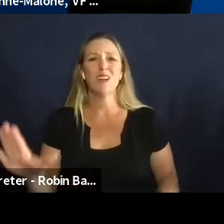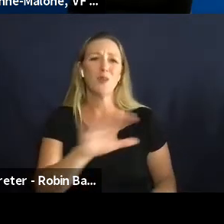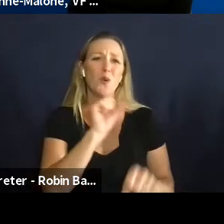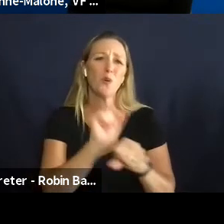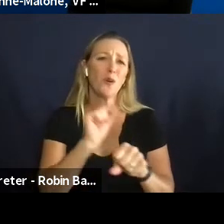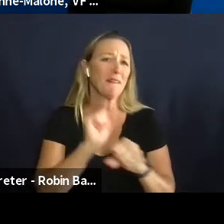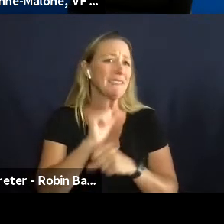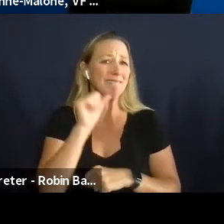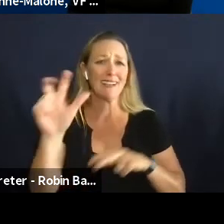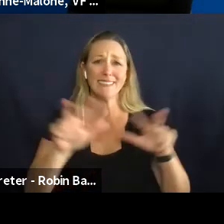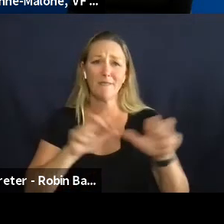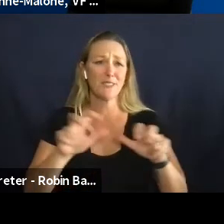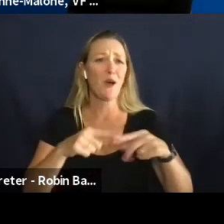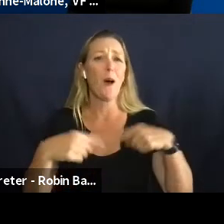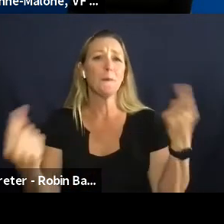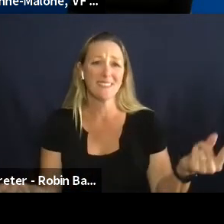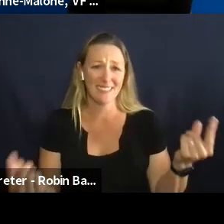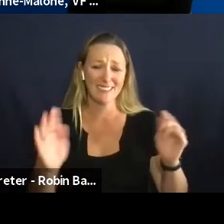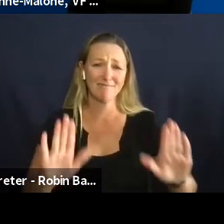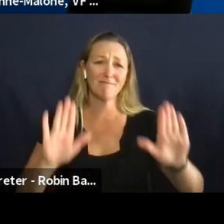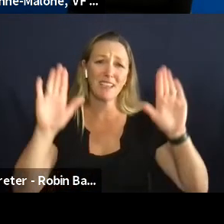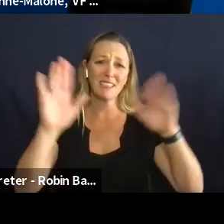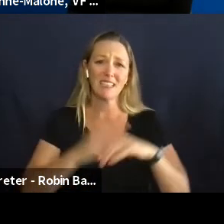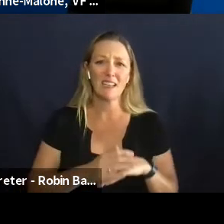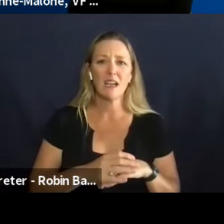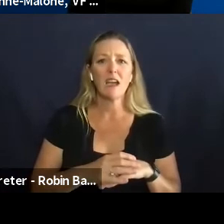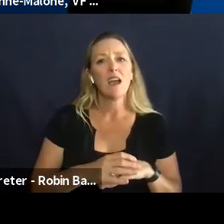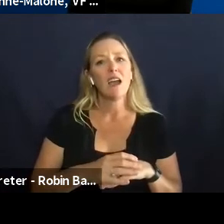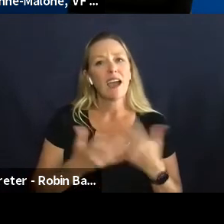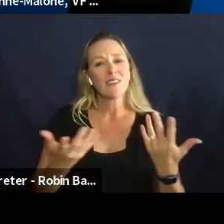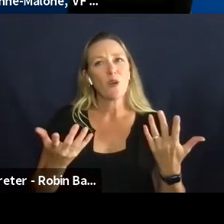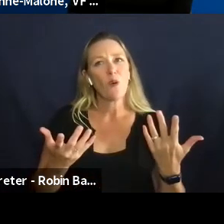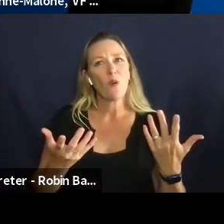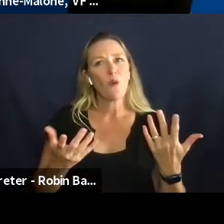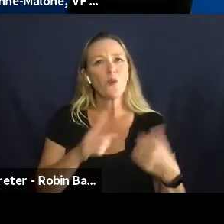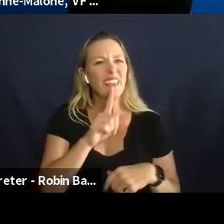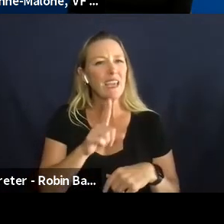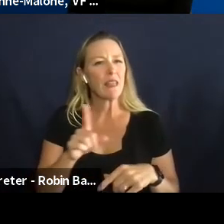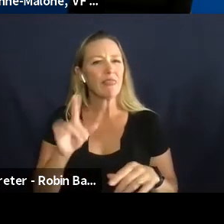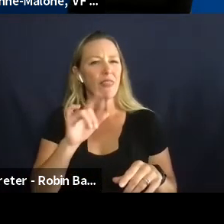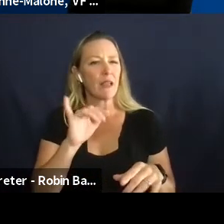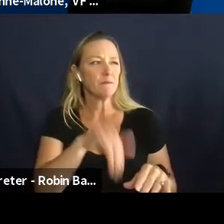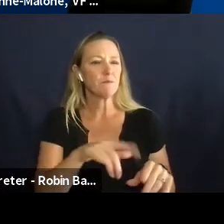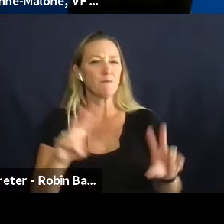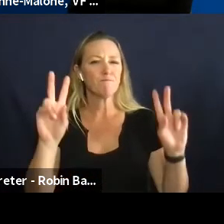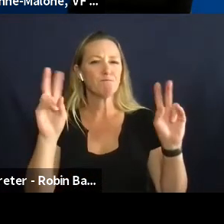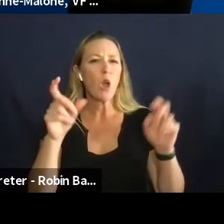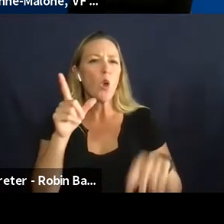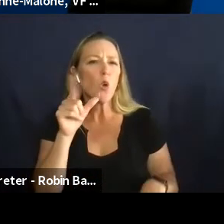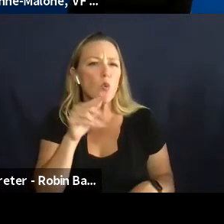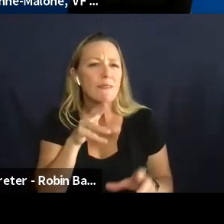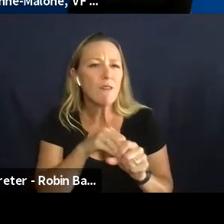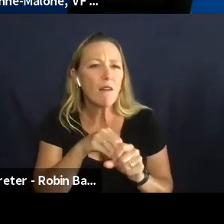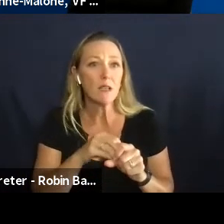and um the who in all of that is really important as well just like if you're not